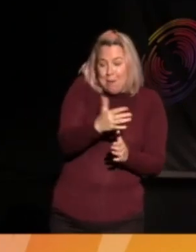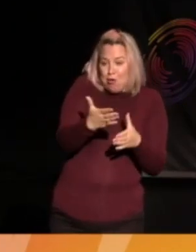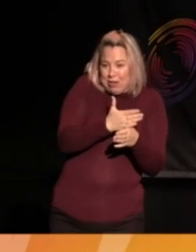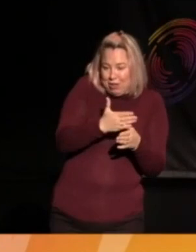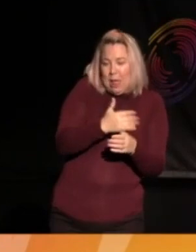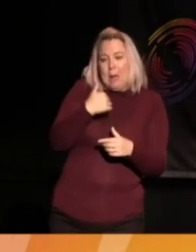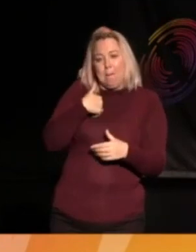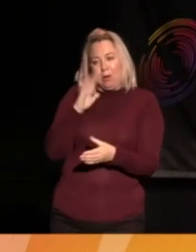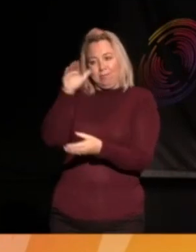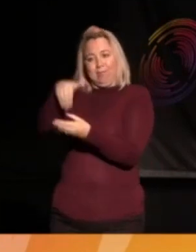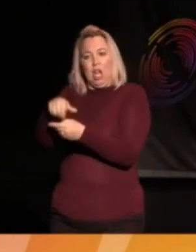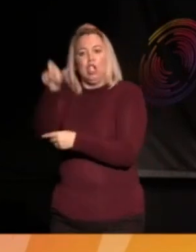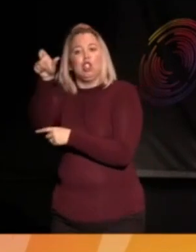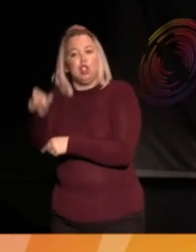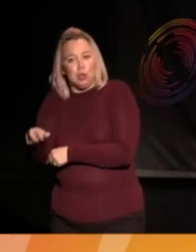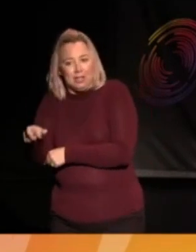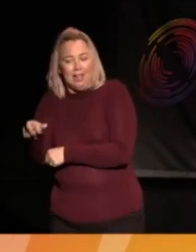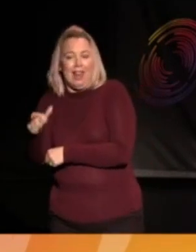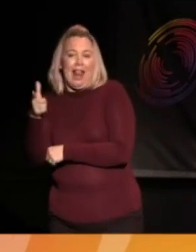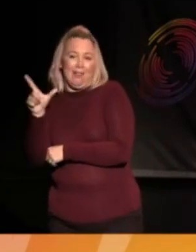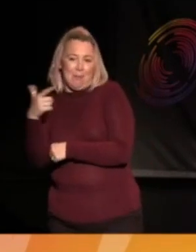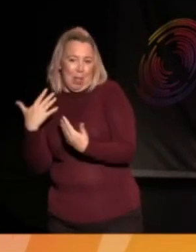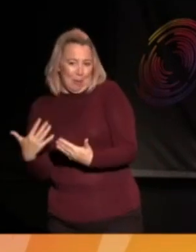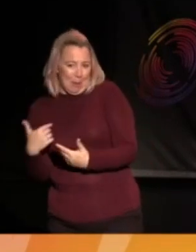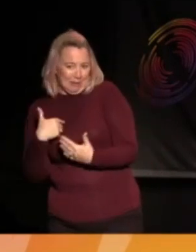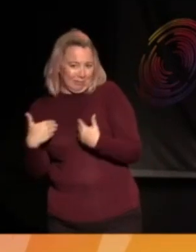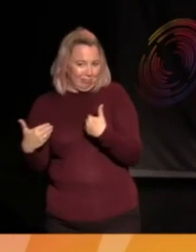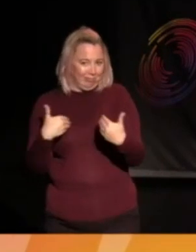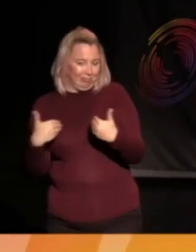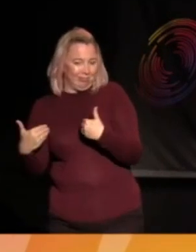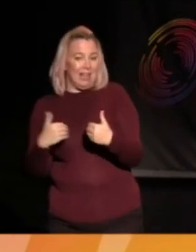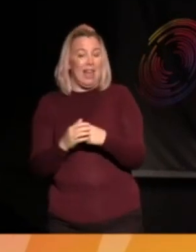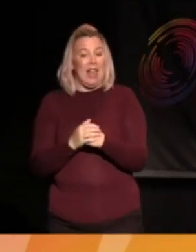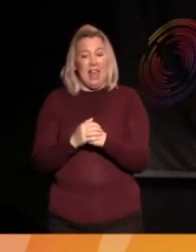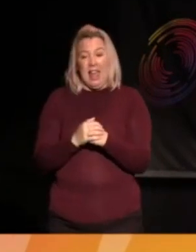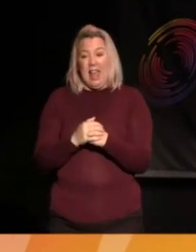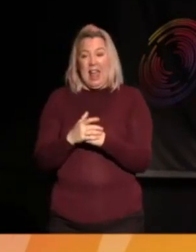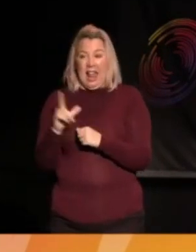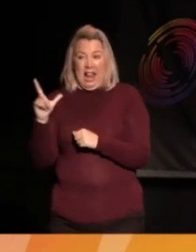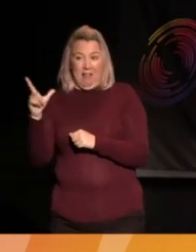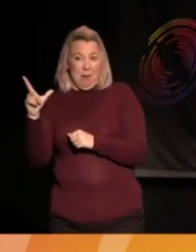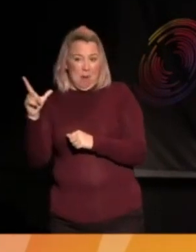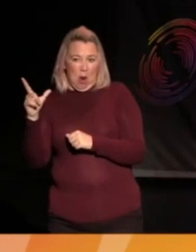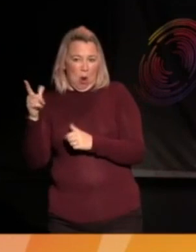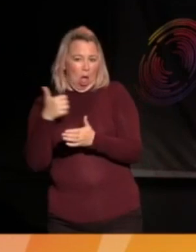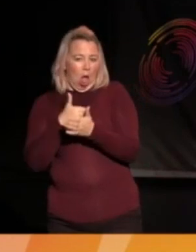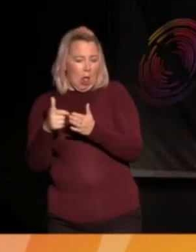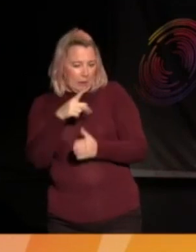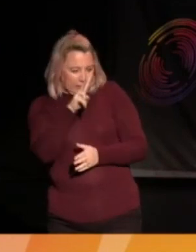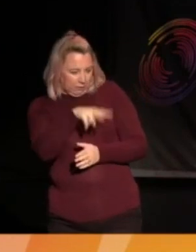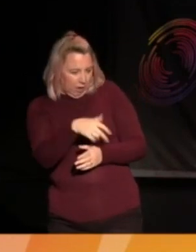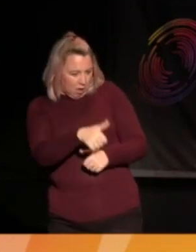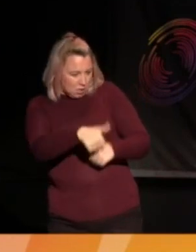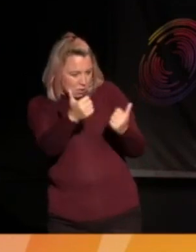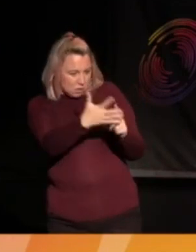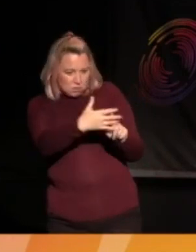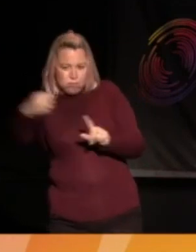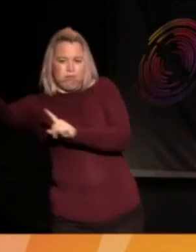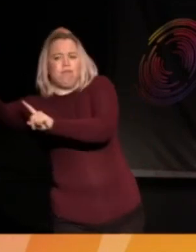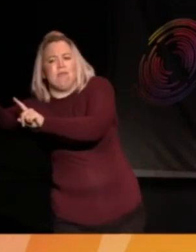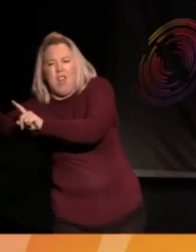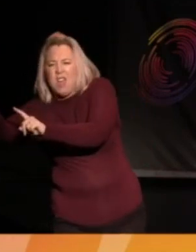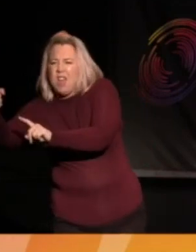from Liverpool. That's the Oldham Stroke Liverpool. And Liverpool just tends to claim anybody who it thinks is talented and just go, the Liverpoolian.